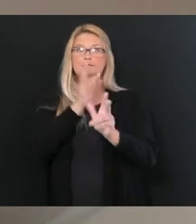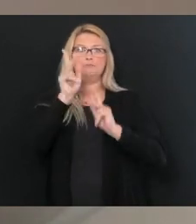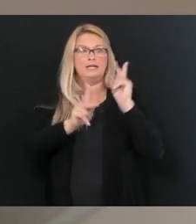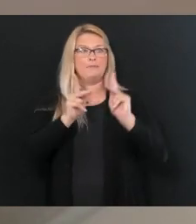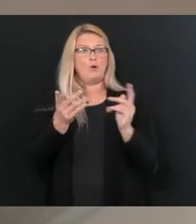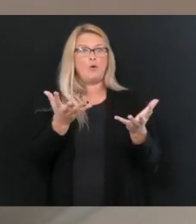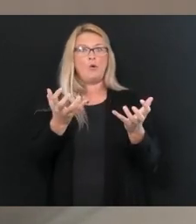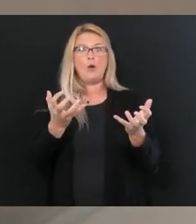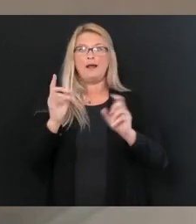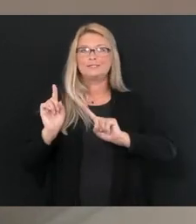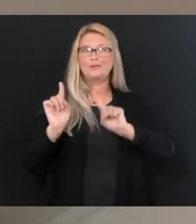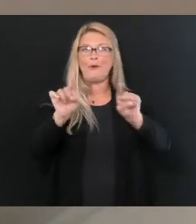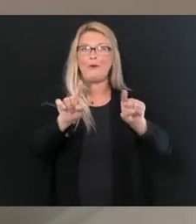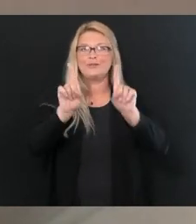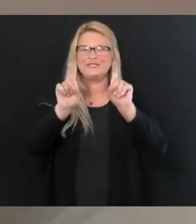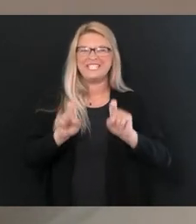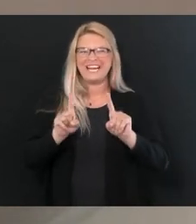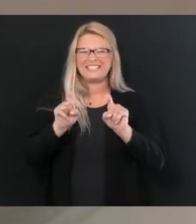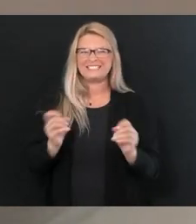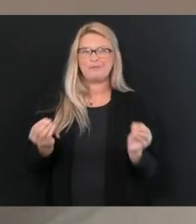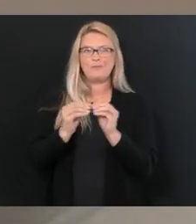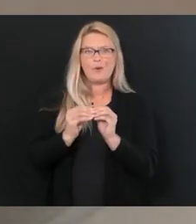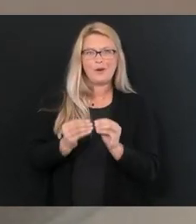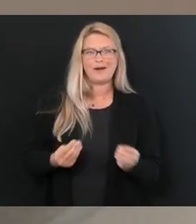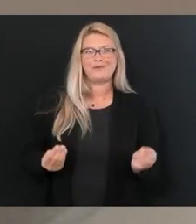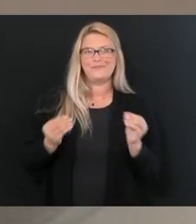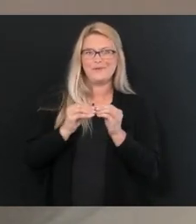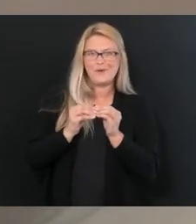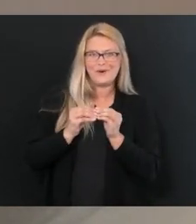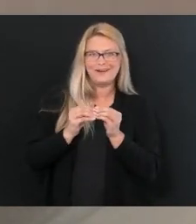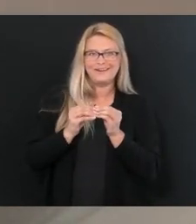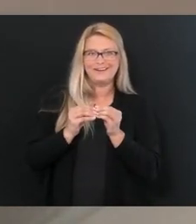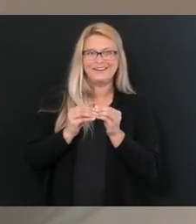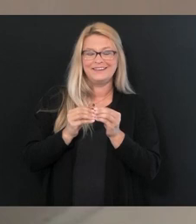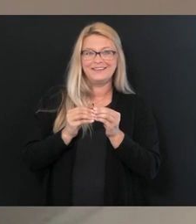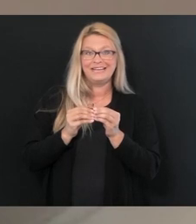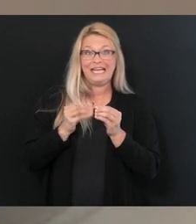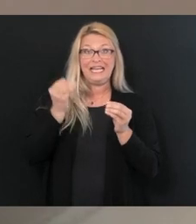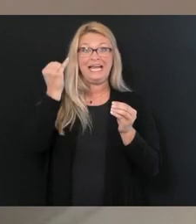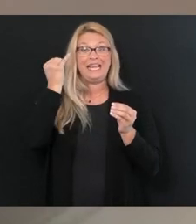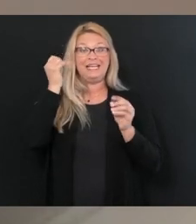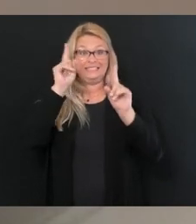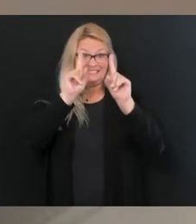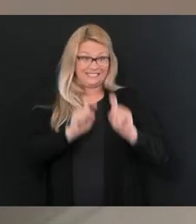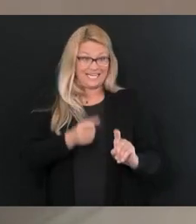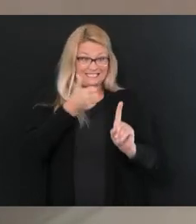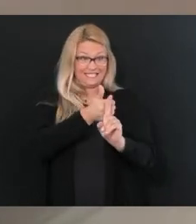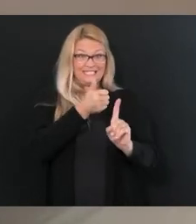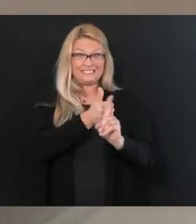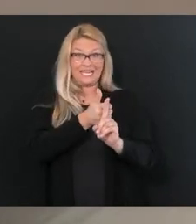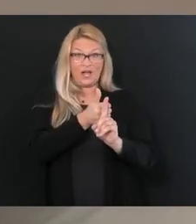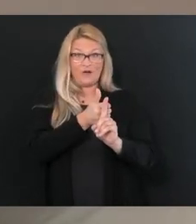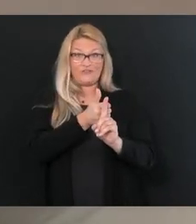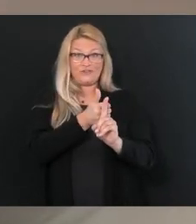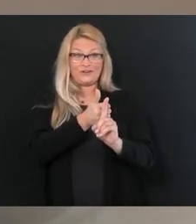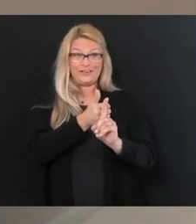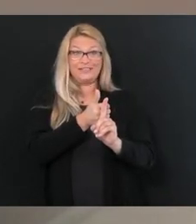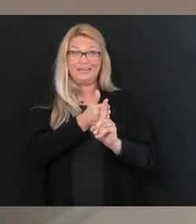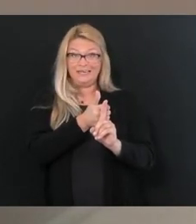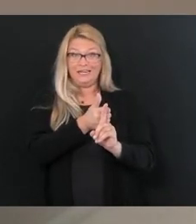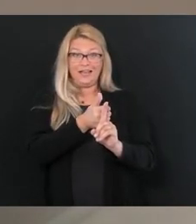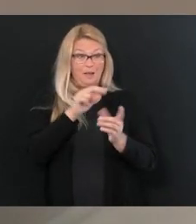we want people to test more and more because the key is testing in itself is a mitigation strategy